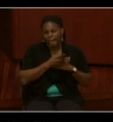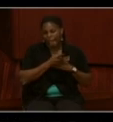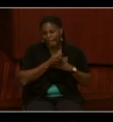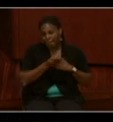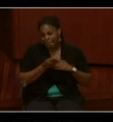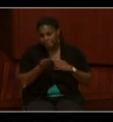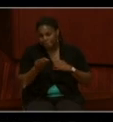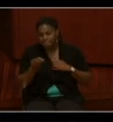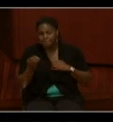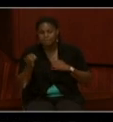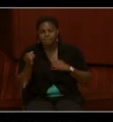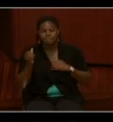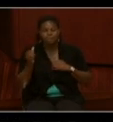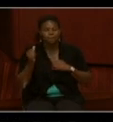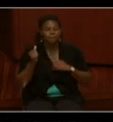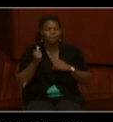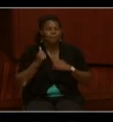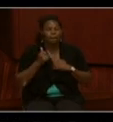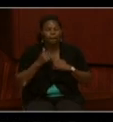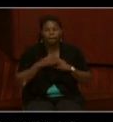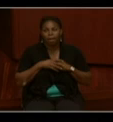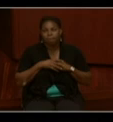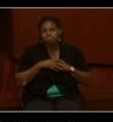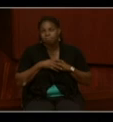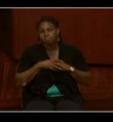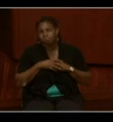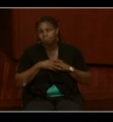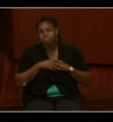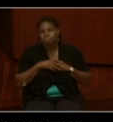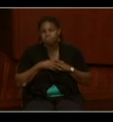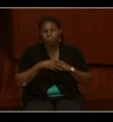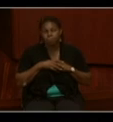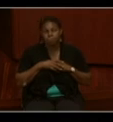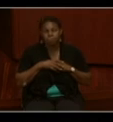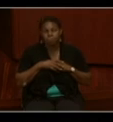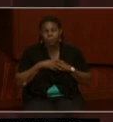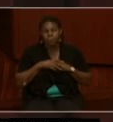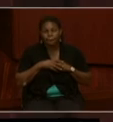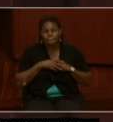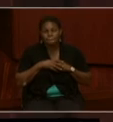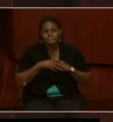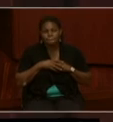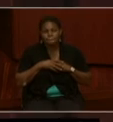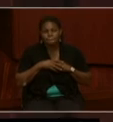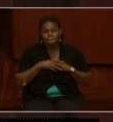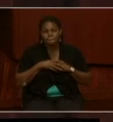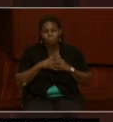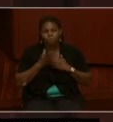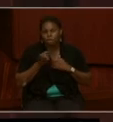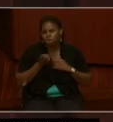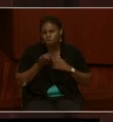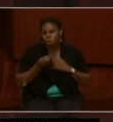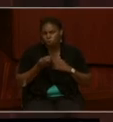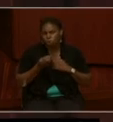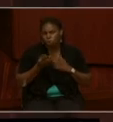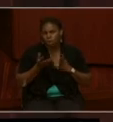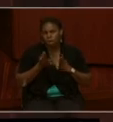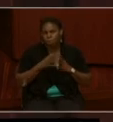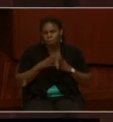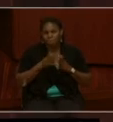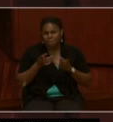And so included, so I'm going to take a quick